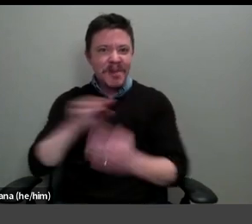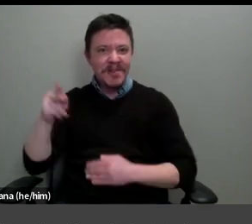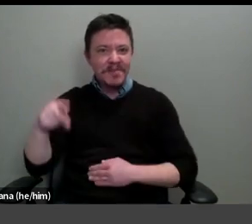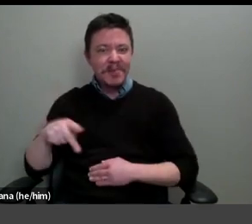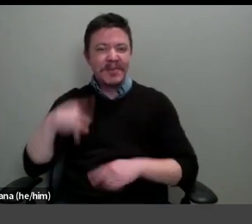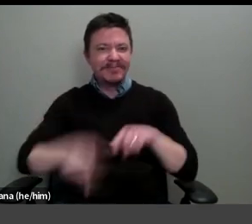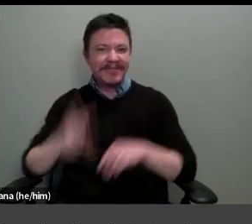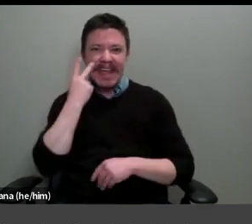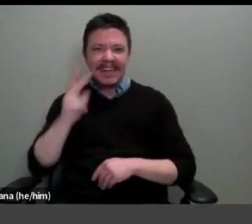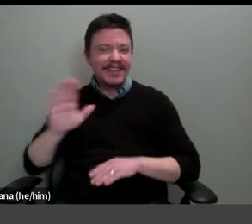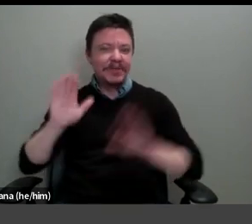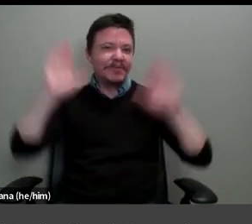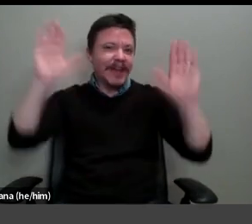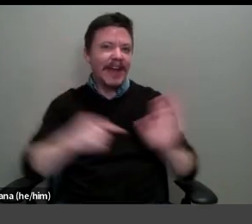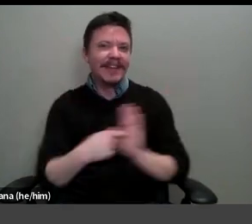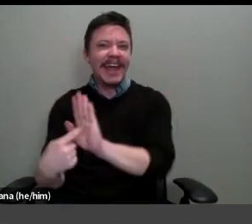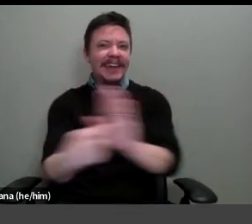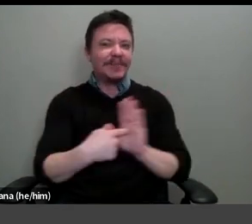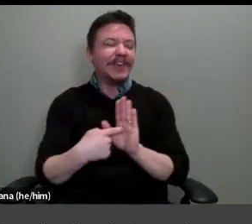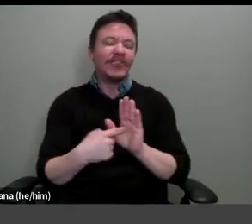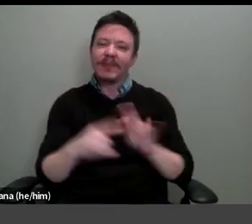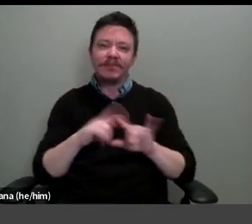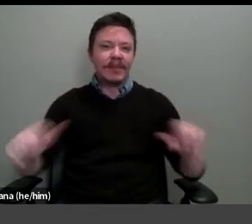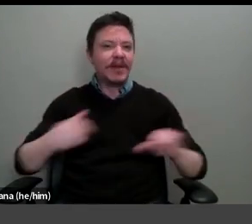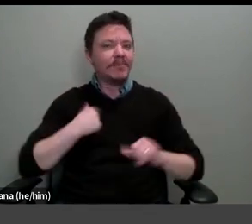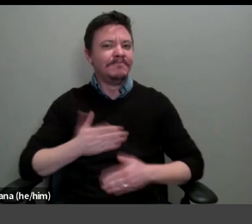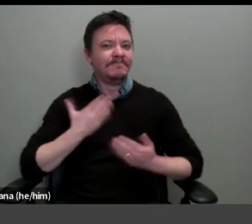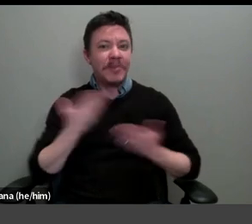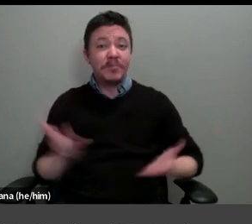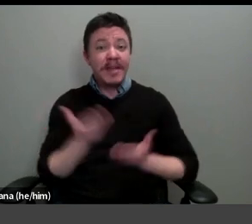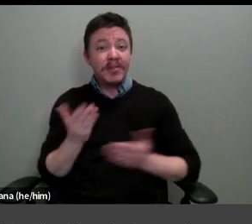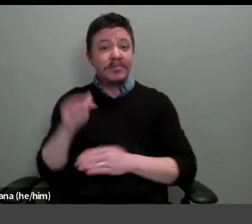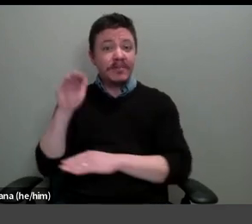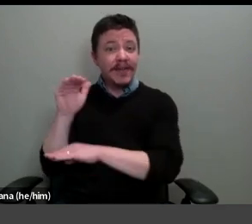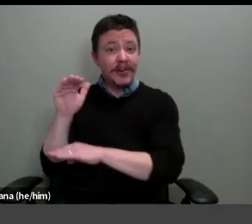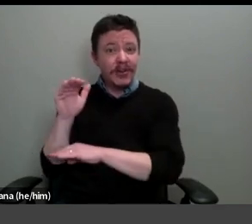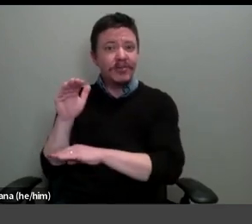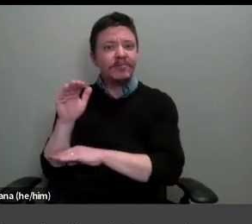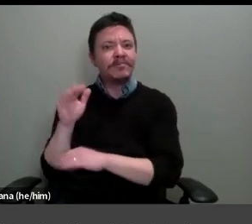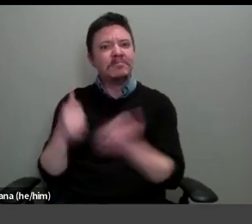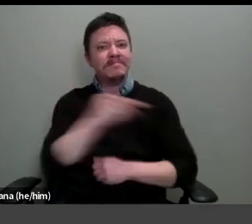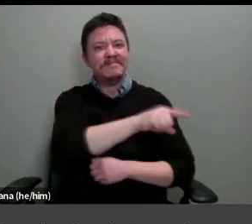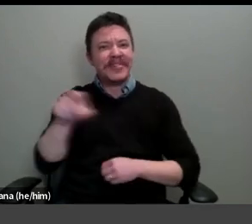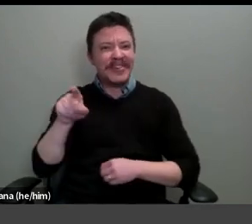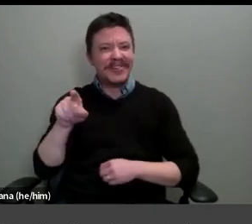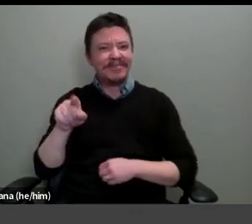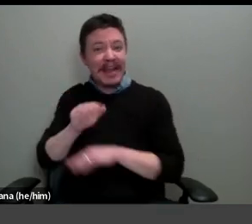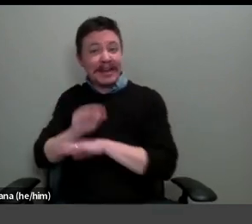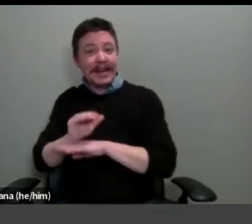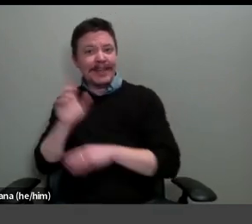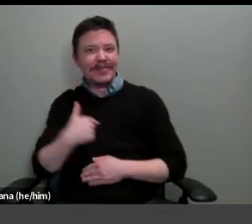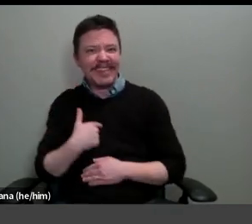exhibition, but I'm very pleased to be here this afternoon for for many of you and tonight for me